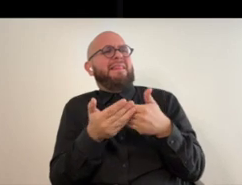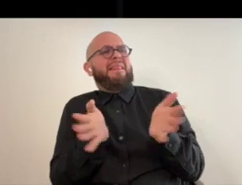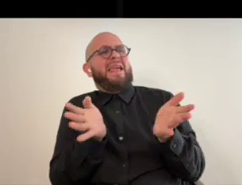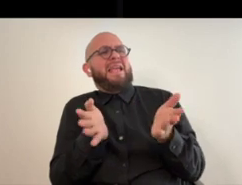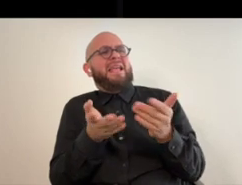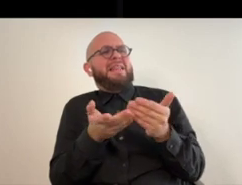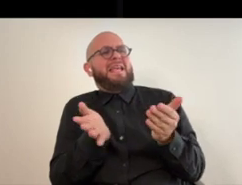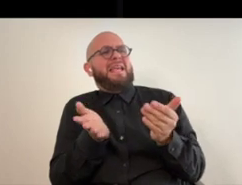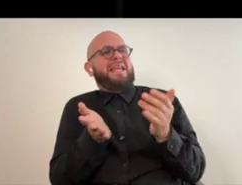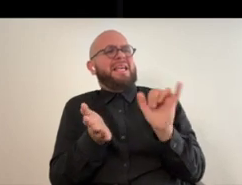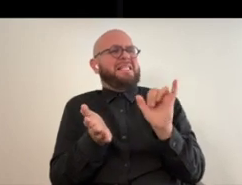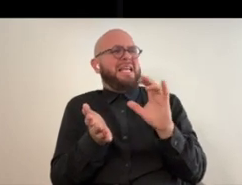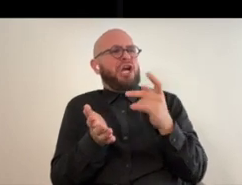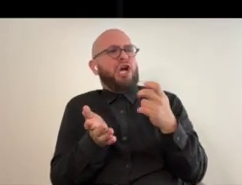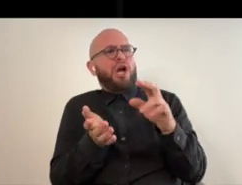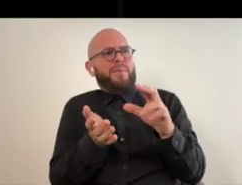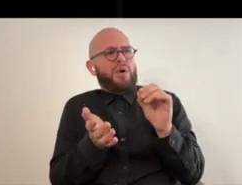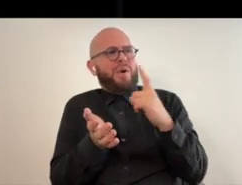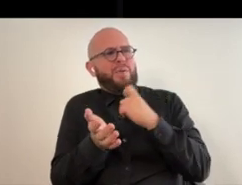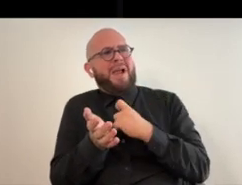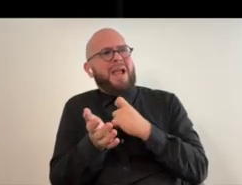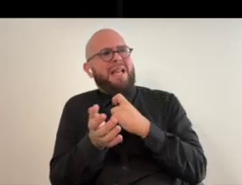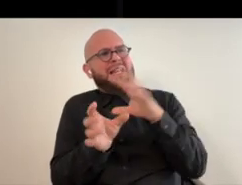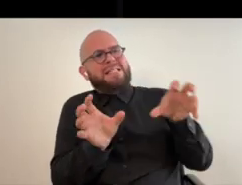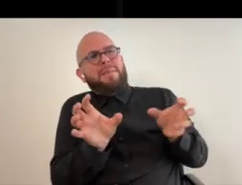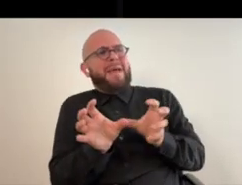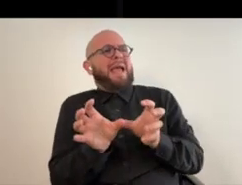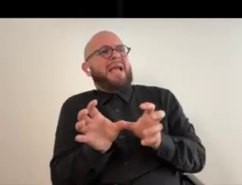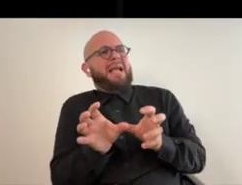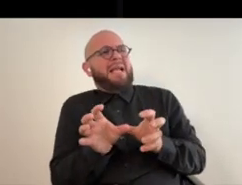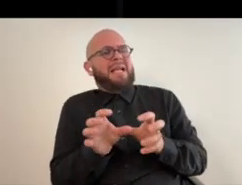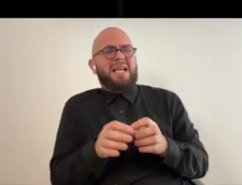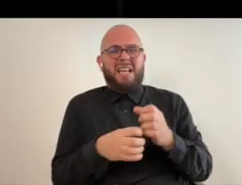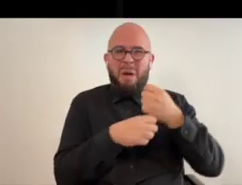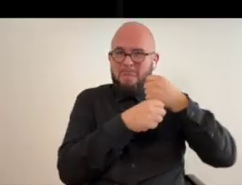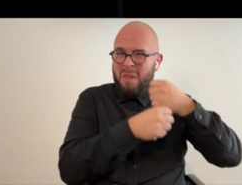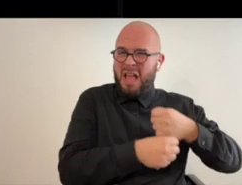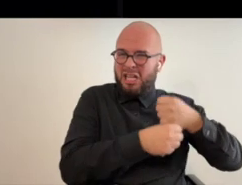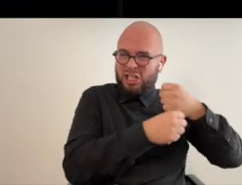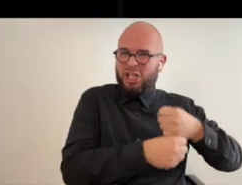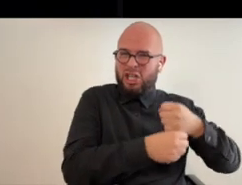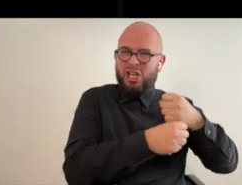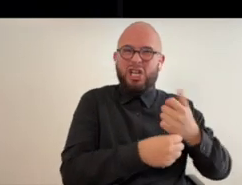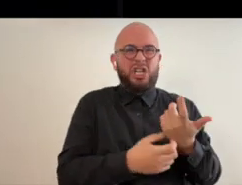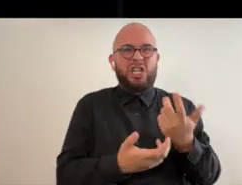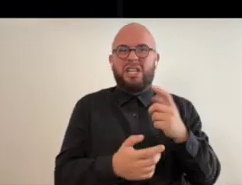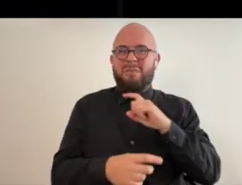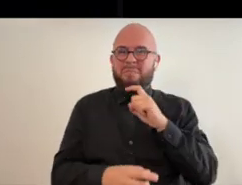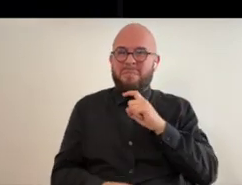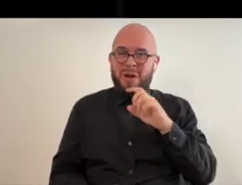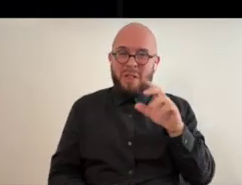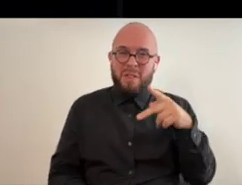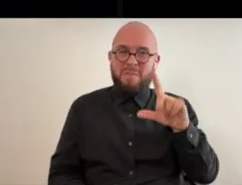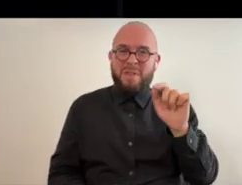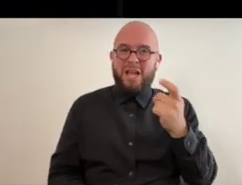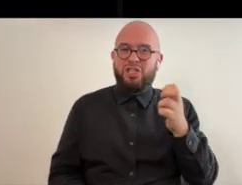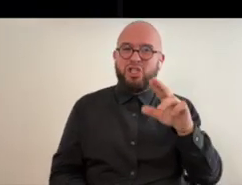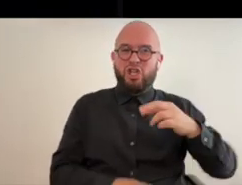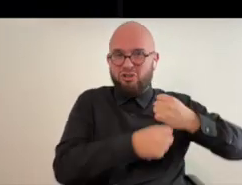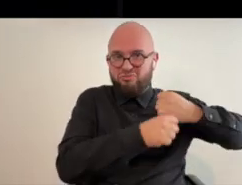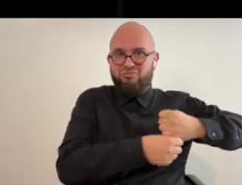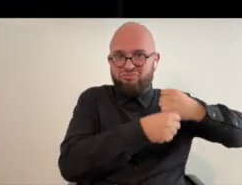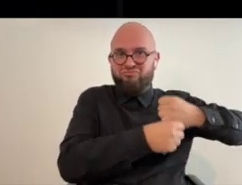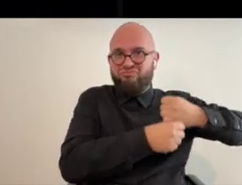thing that's sort of coppery red that's that's on the back a plunger type like a metal plunger or something